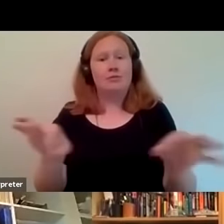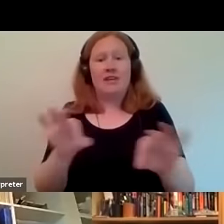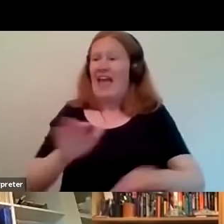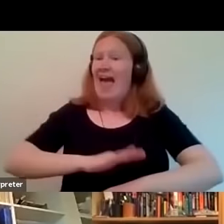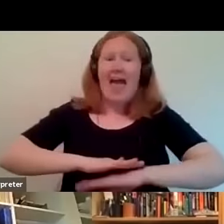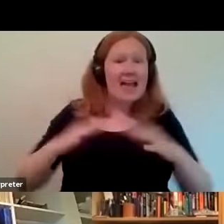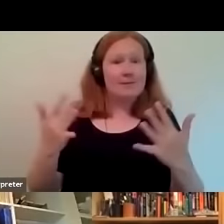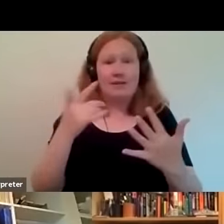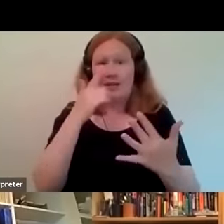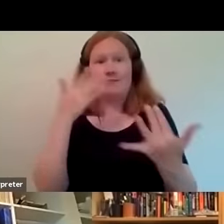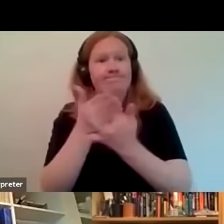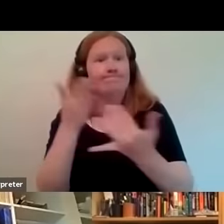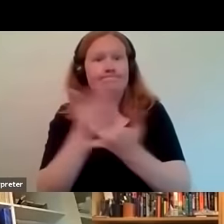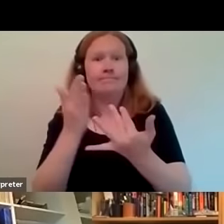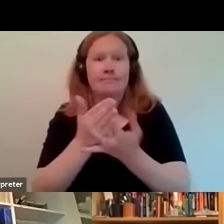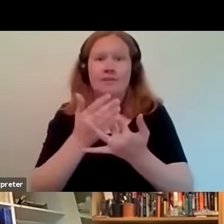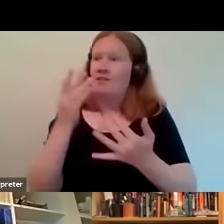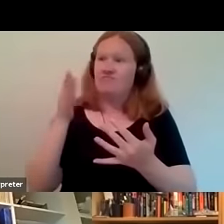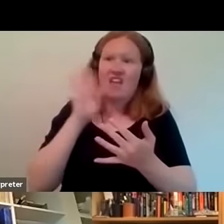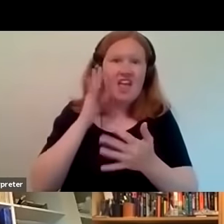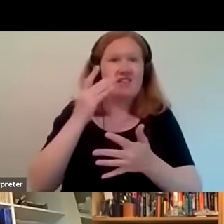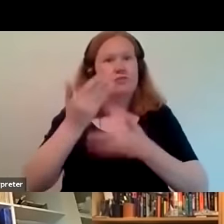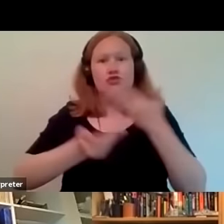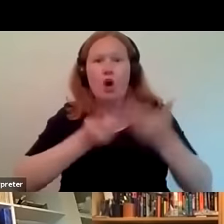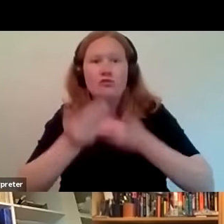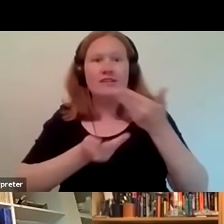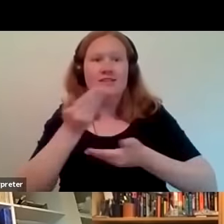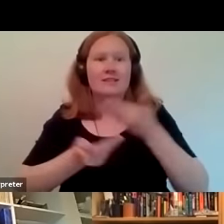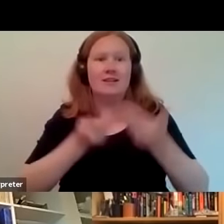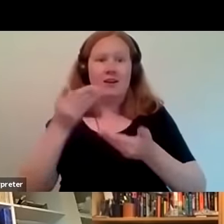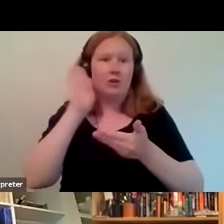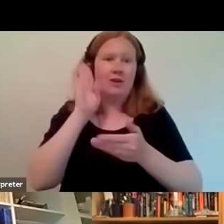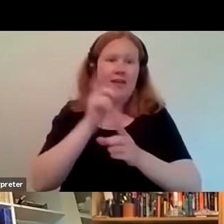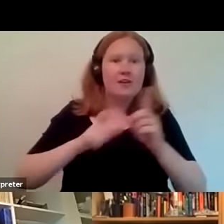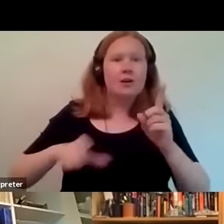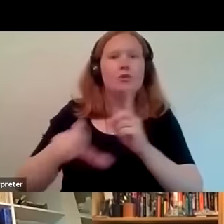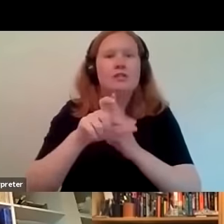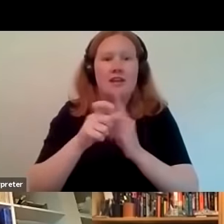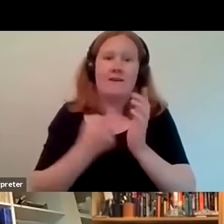everyone to go and listen and hear this story and hear hear the stories of of the community about reggae